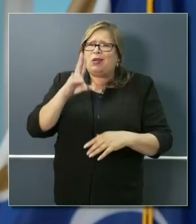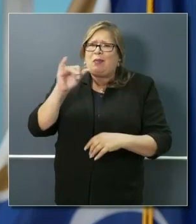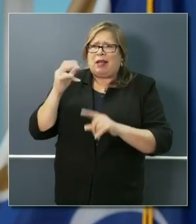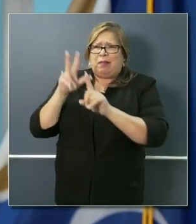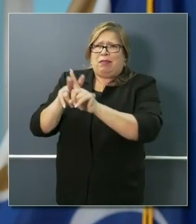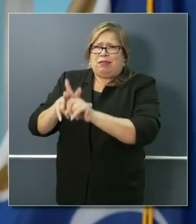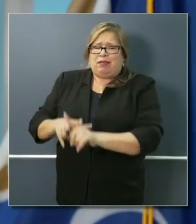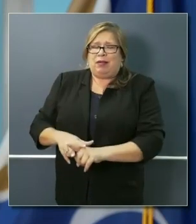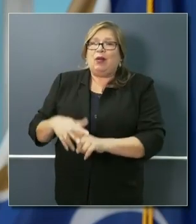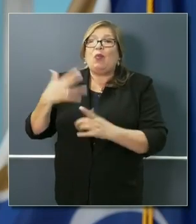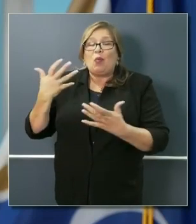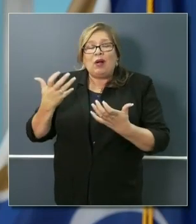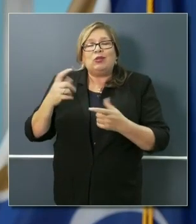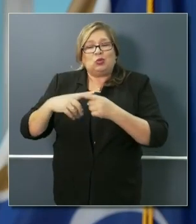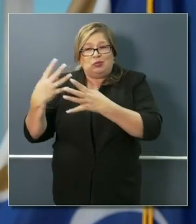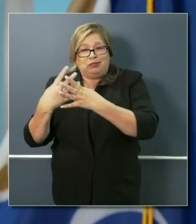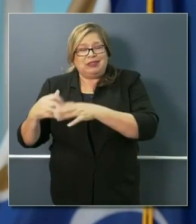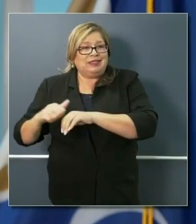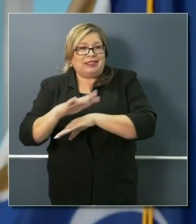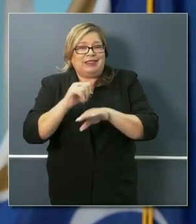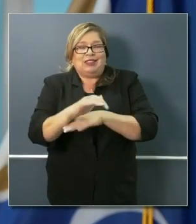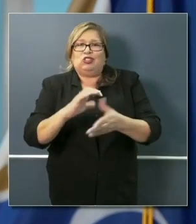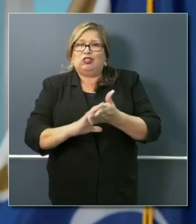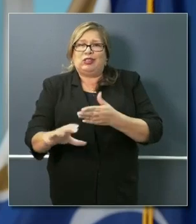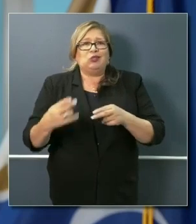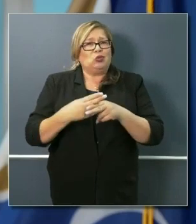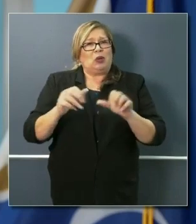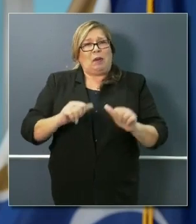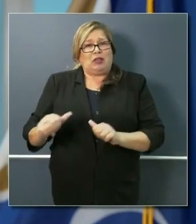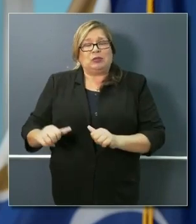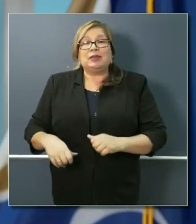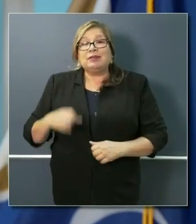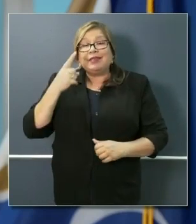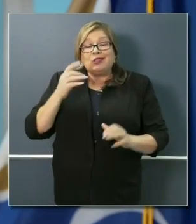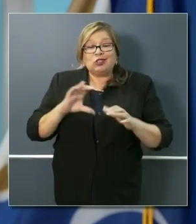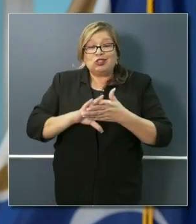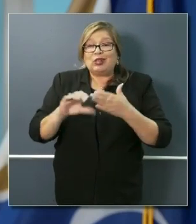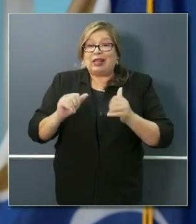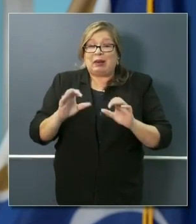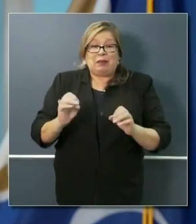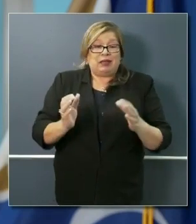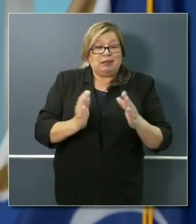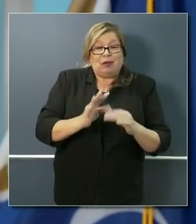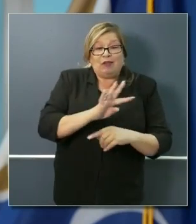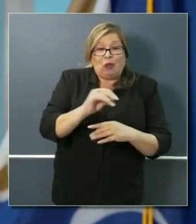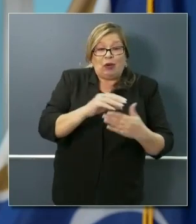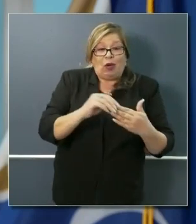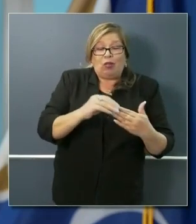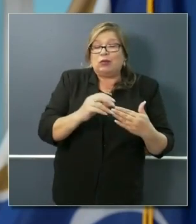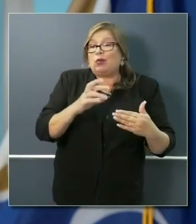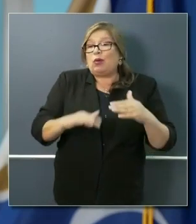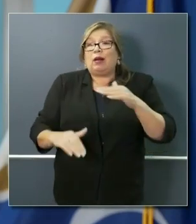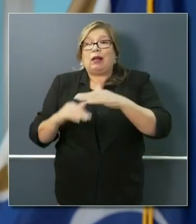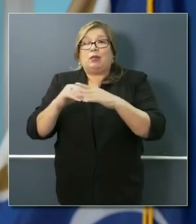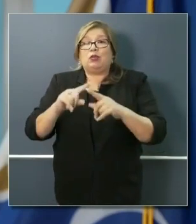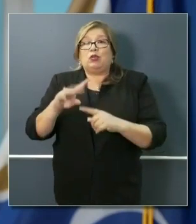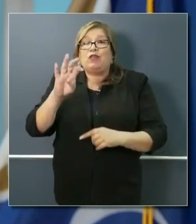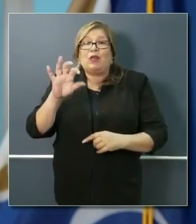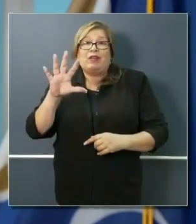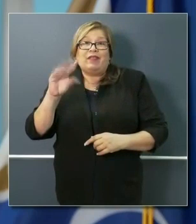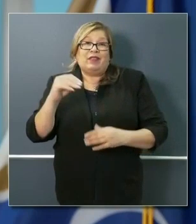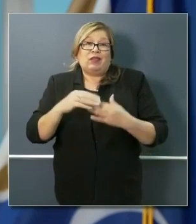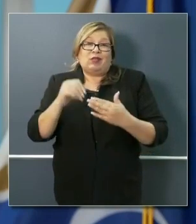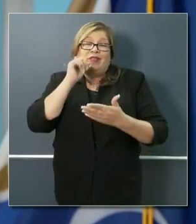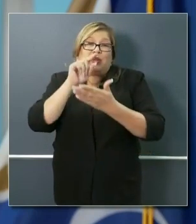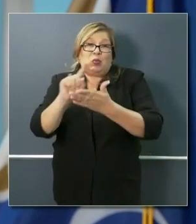checks out to you as quickly as possible. remind folks, checks are from the low of $40 to as high as $450 a week